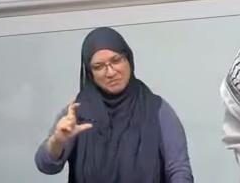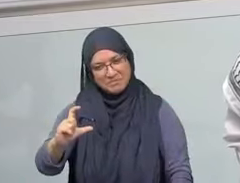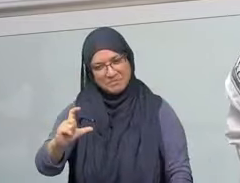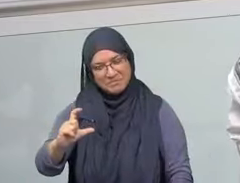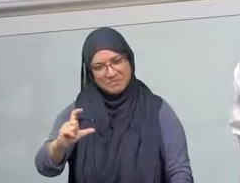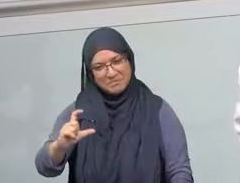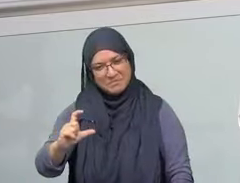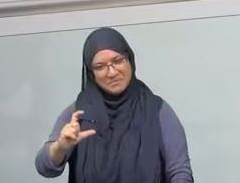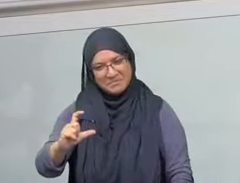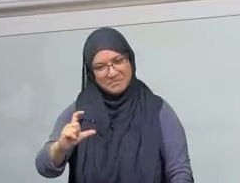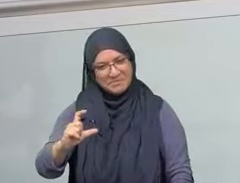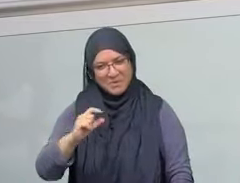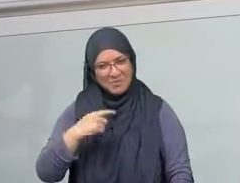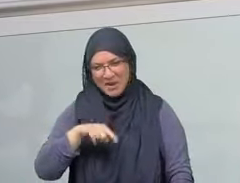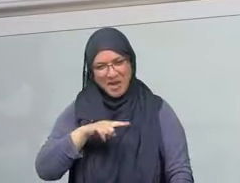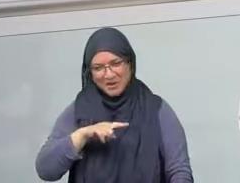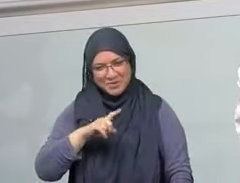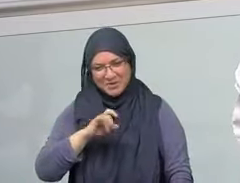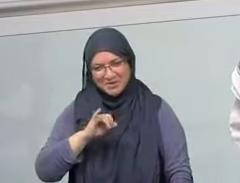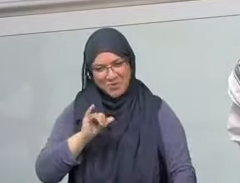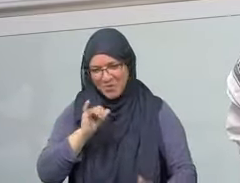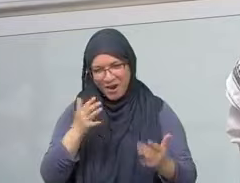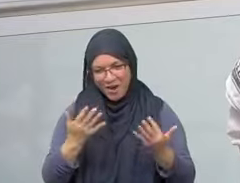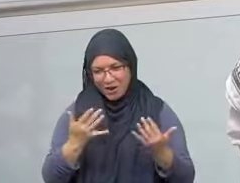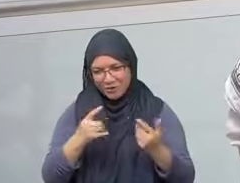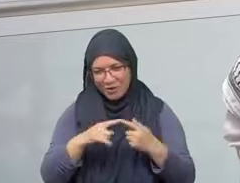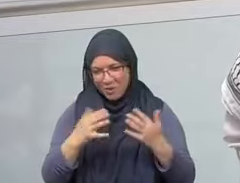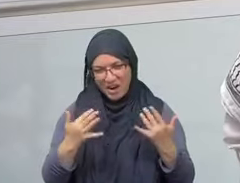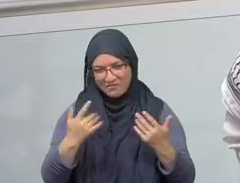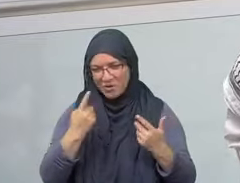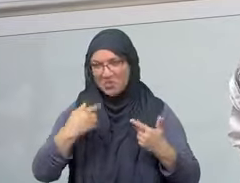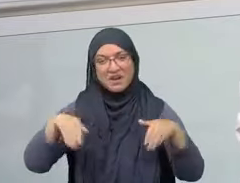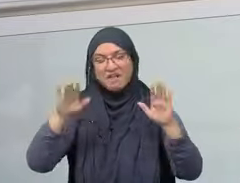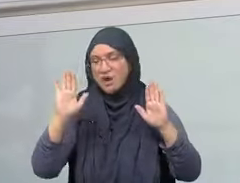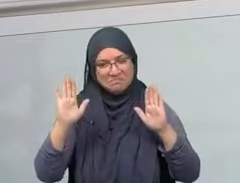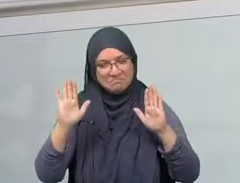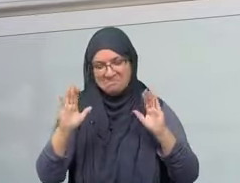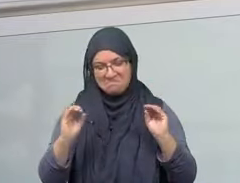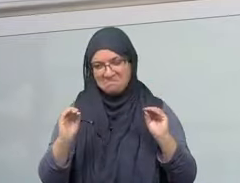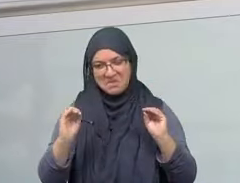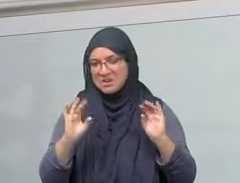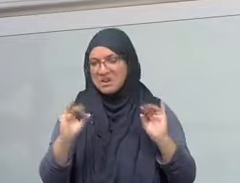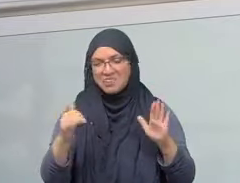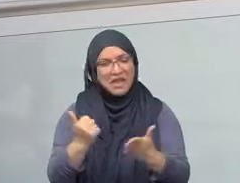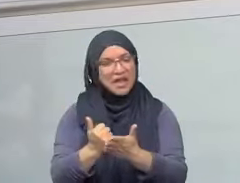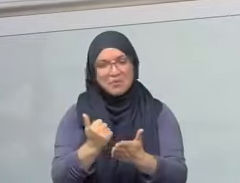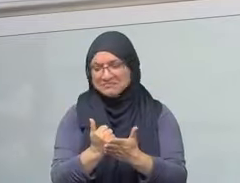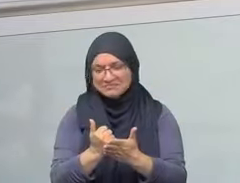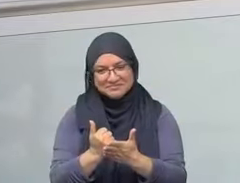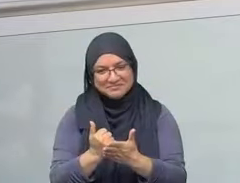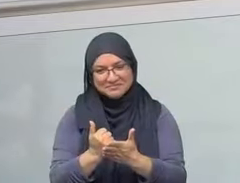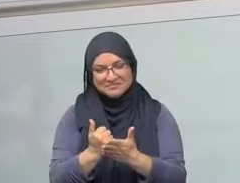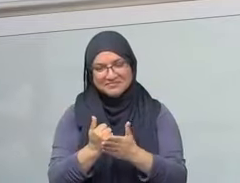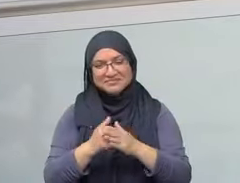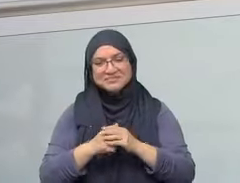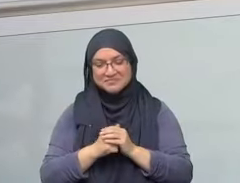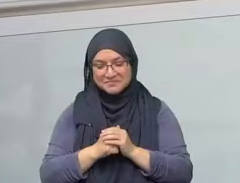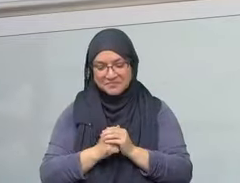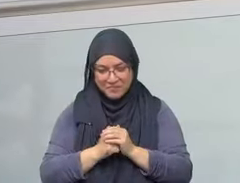end with this hadith where the Prophet Sallallahu Alaihi Wasallam said. Knowing. Knowing the situation of these people. La yazal ta'ifatun min ummati.